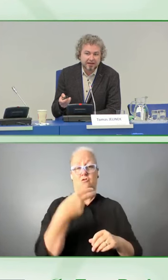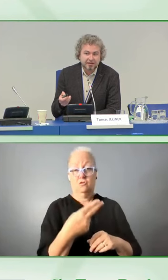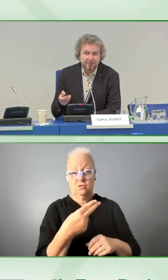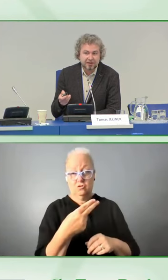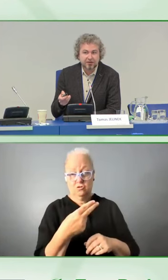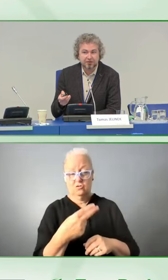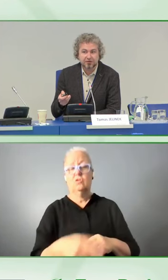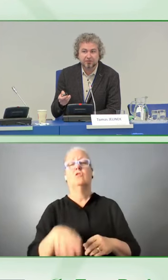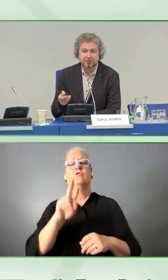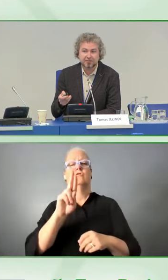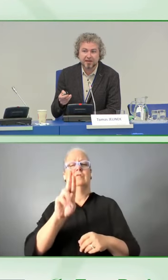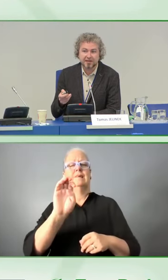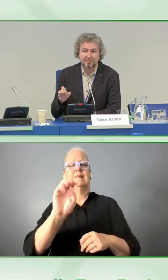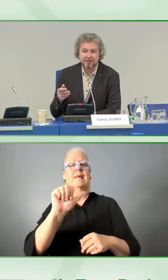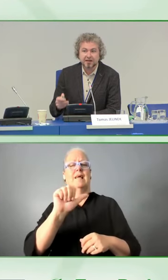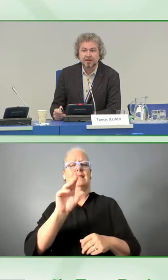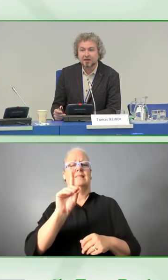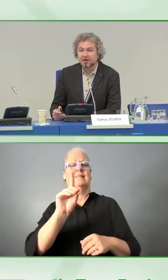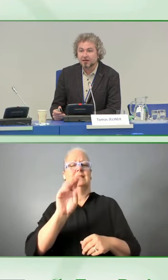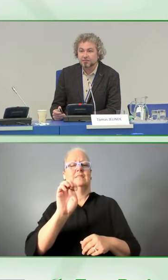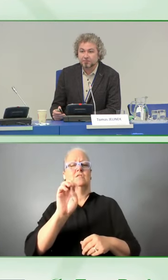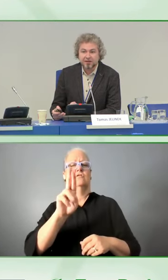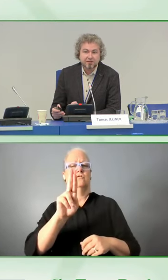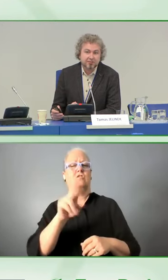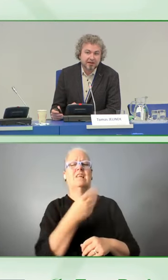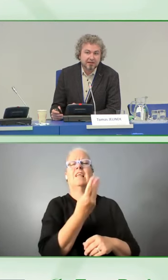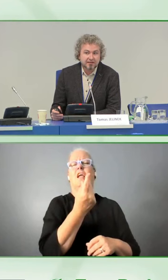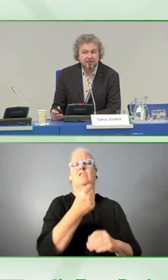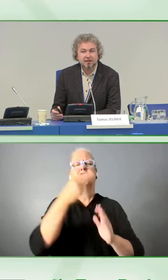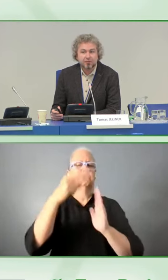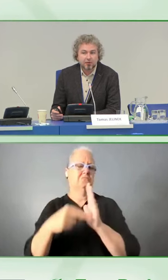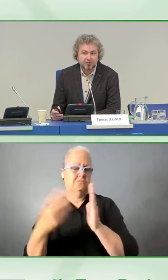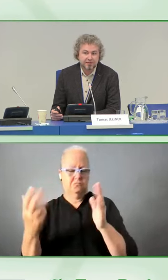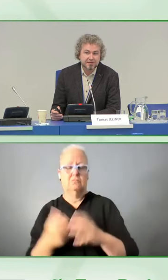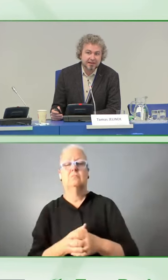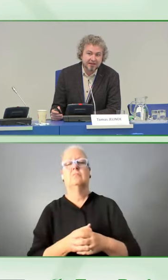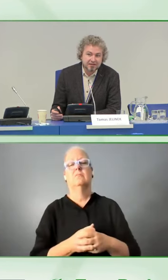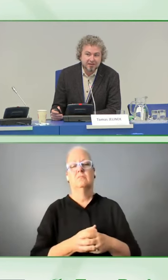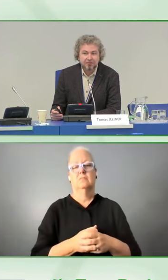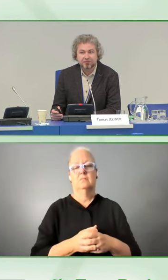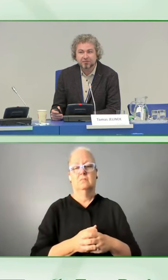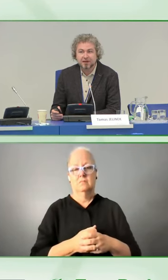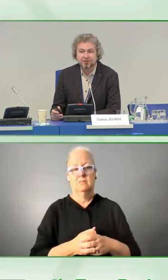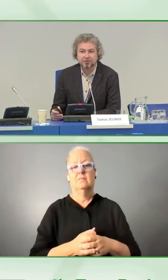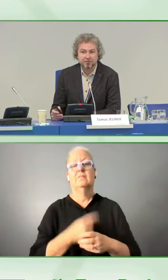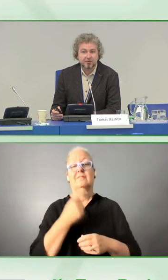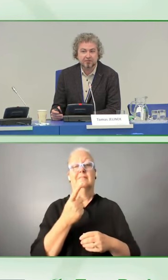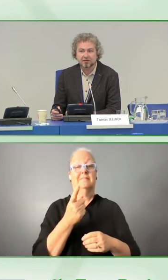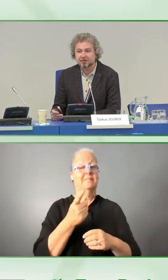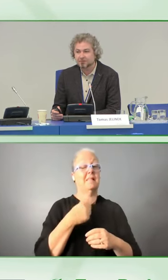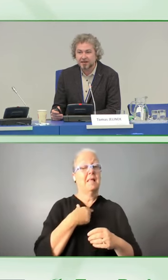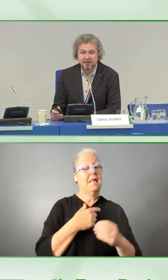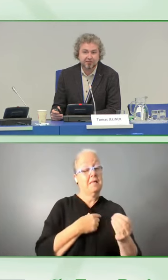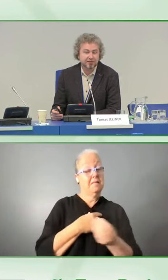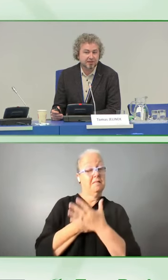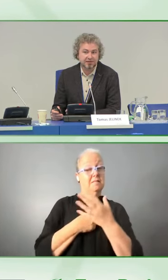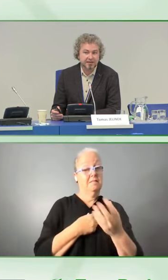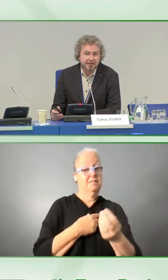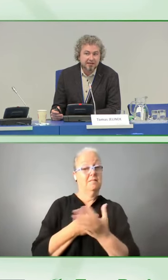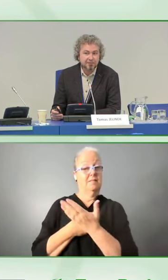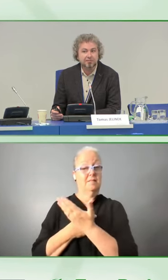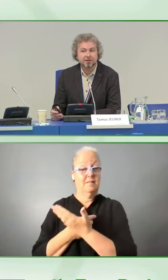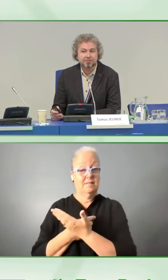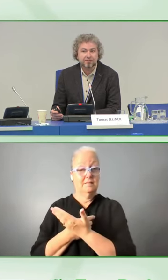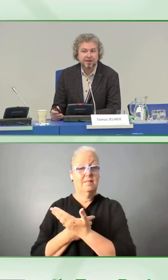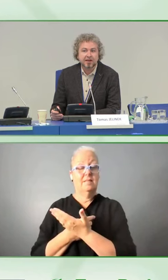identification of money. Please don't mind that a couple of slides from now will be mainly for the